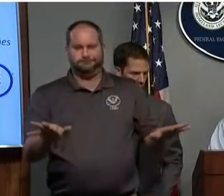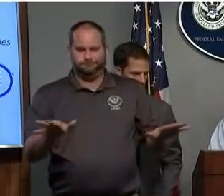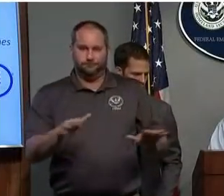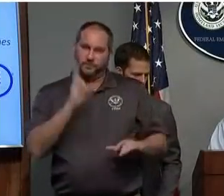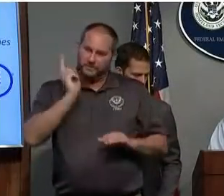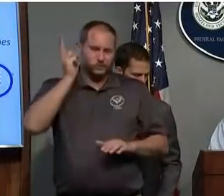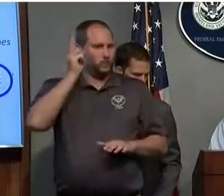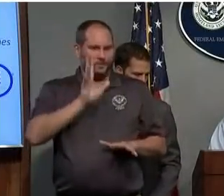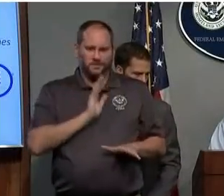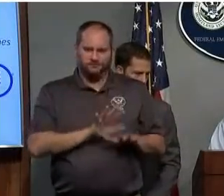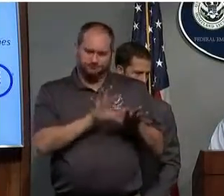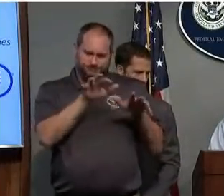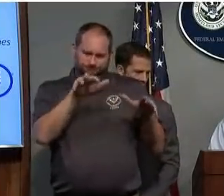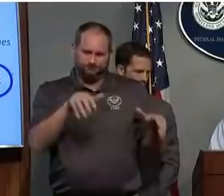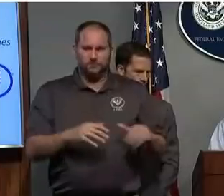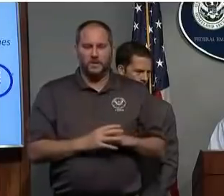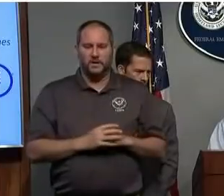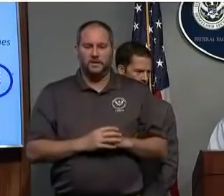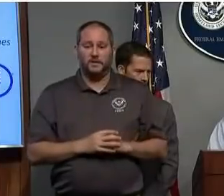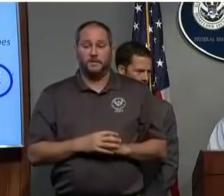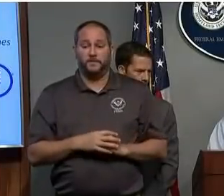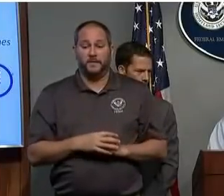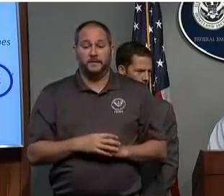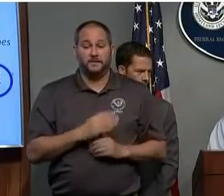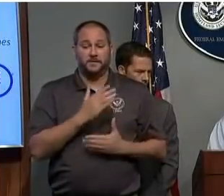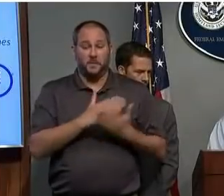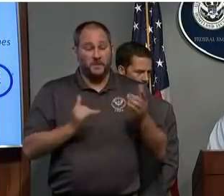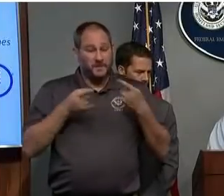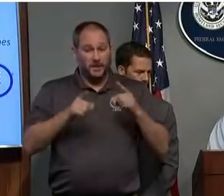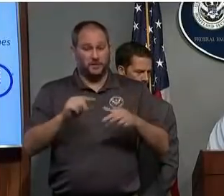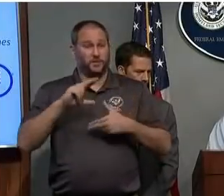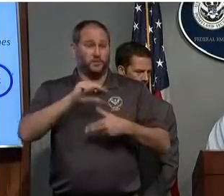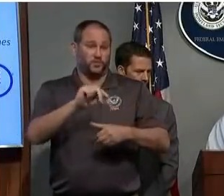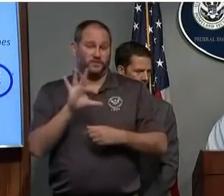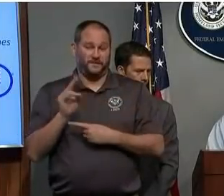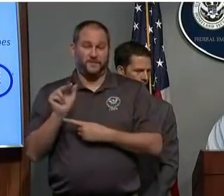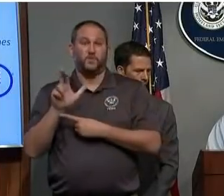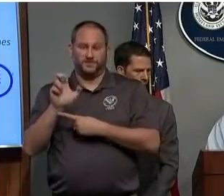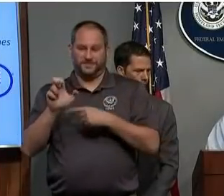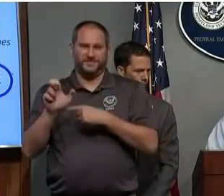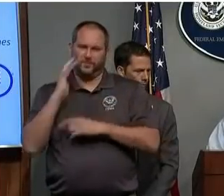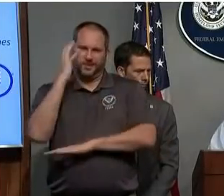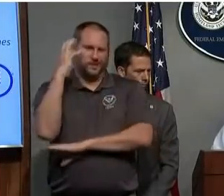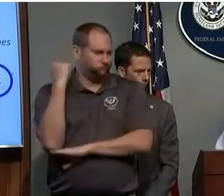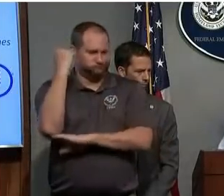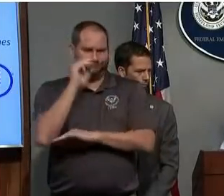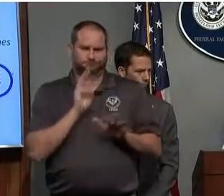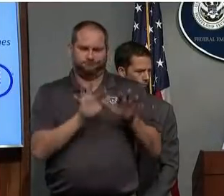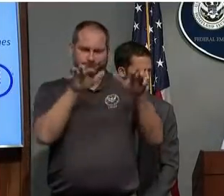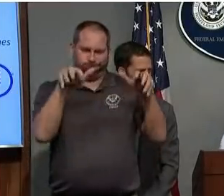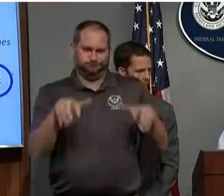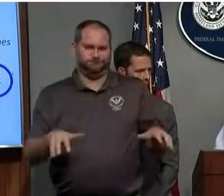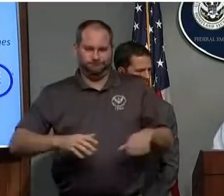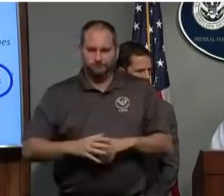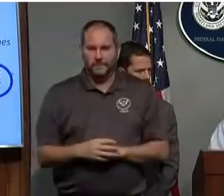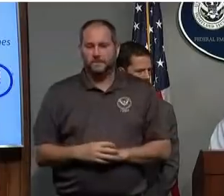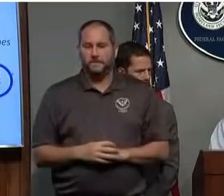Hurricane Floyd. We must emphasize for